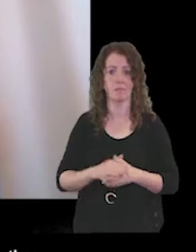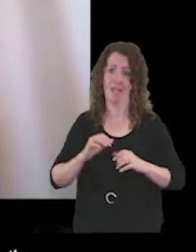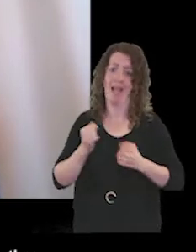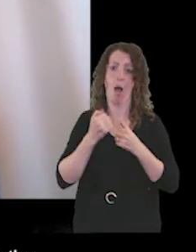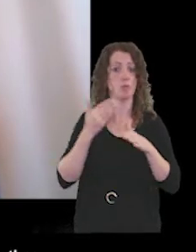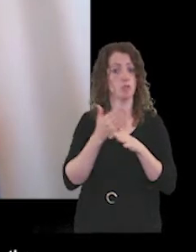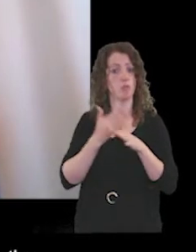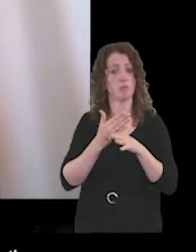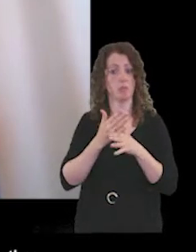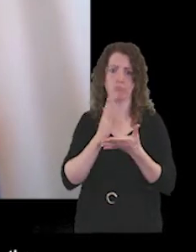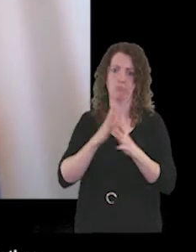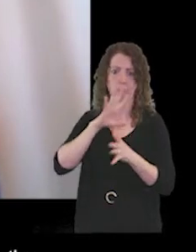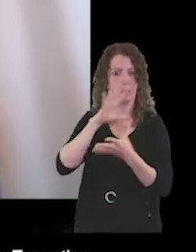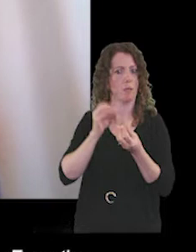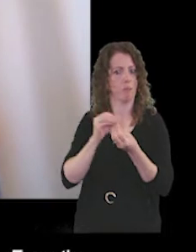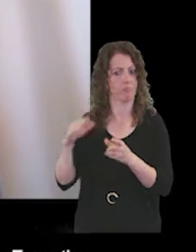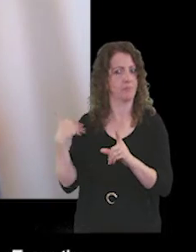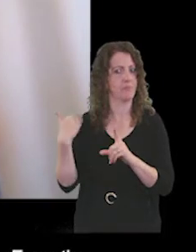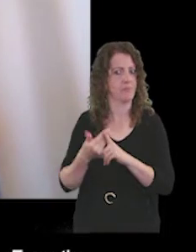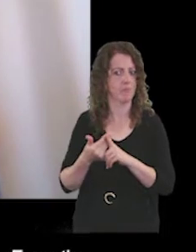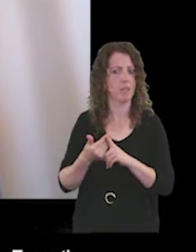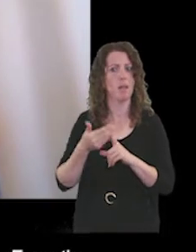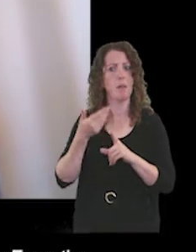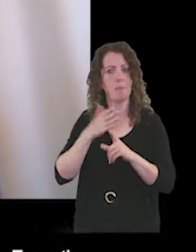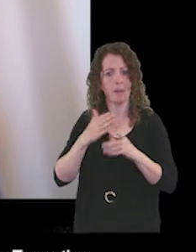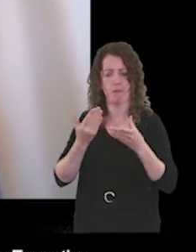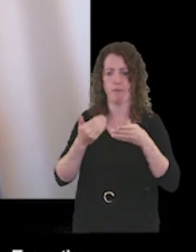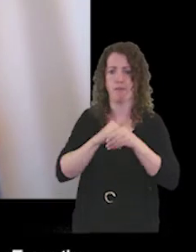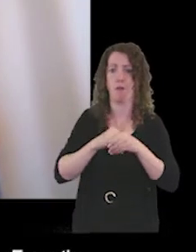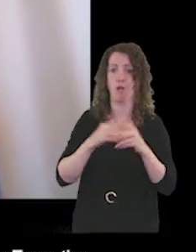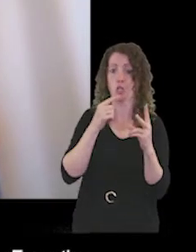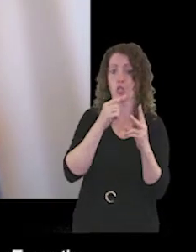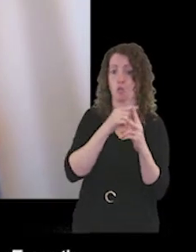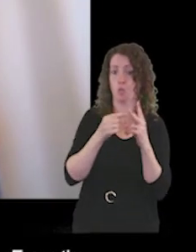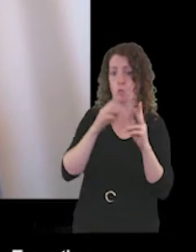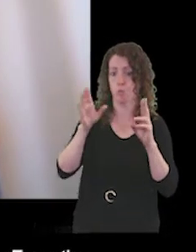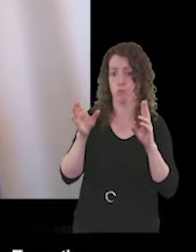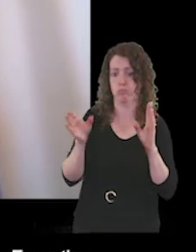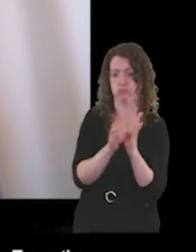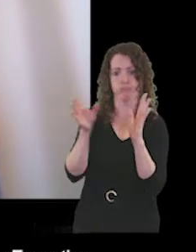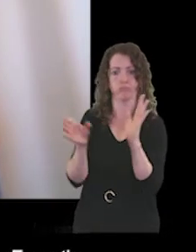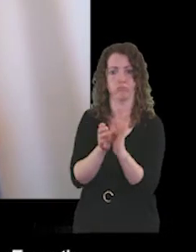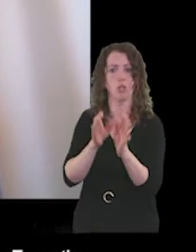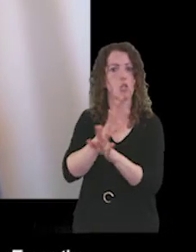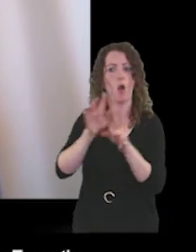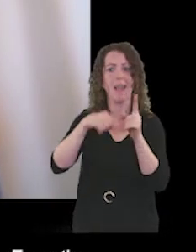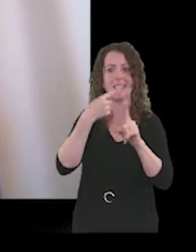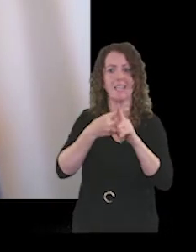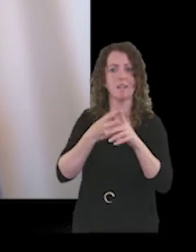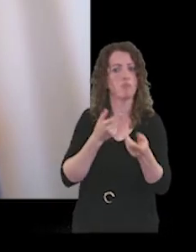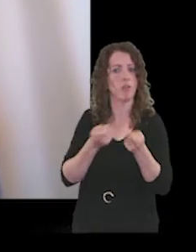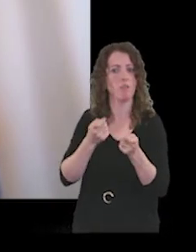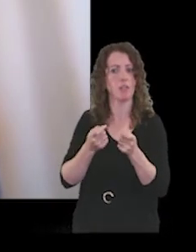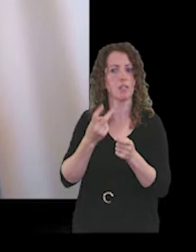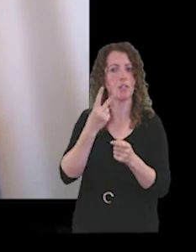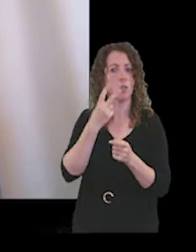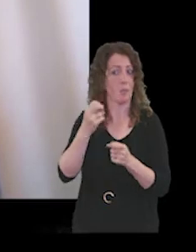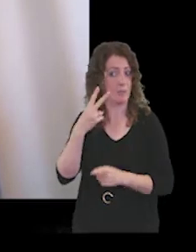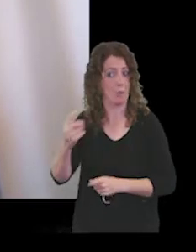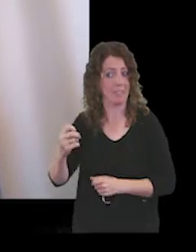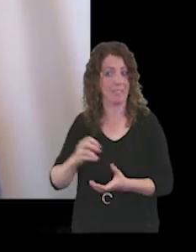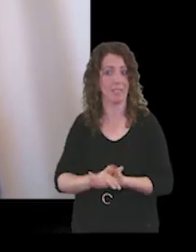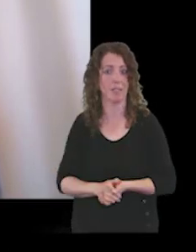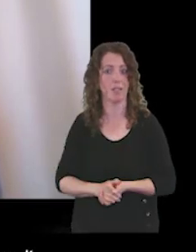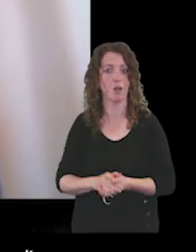in summary, we participated in the appointment of two non-executive directors in October 2020. We were